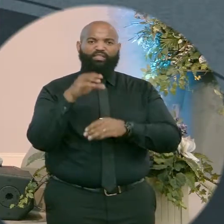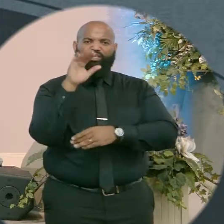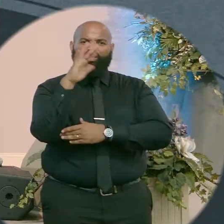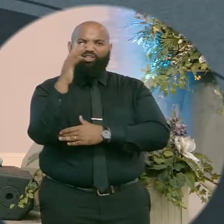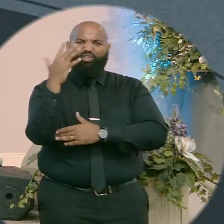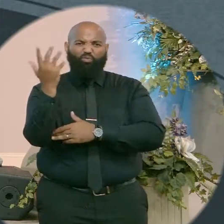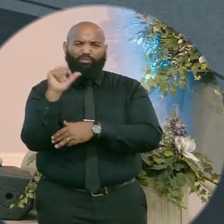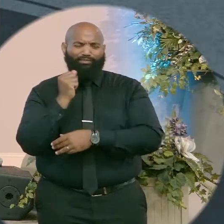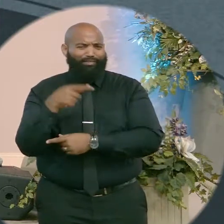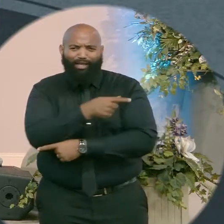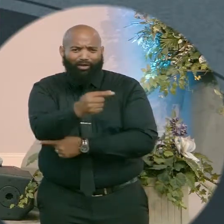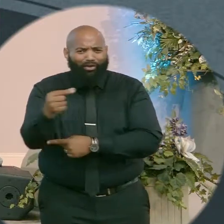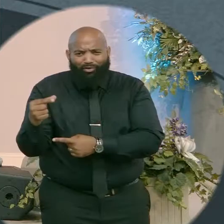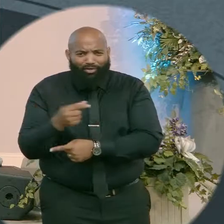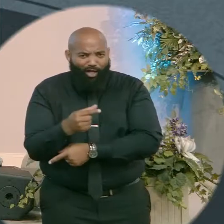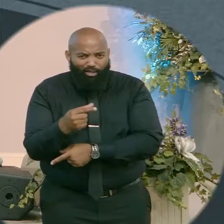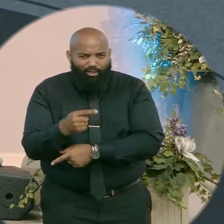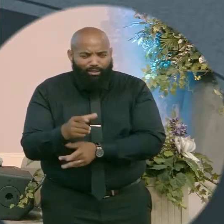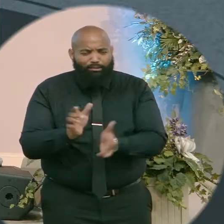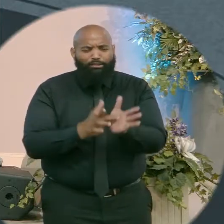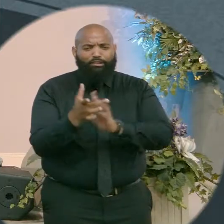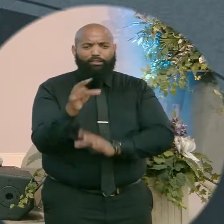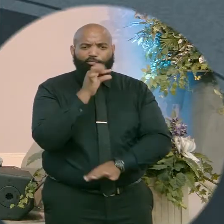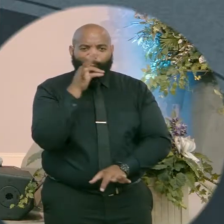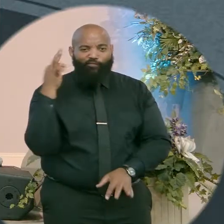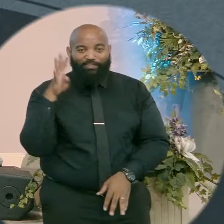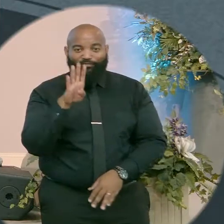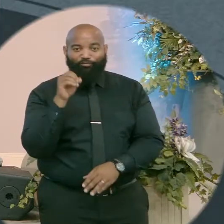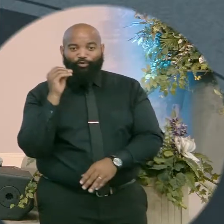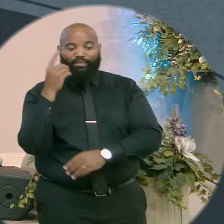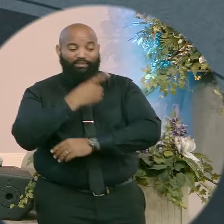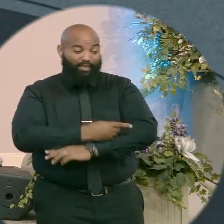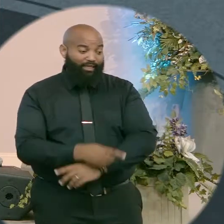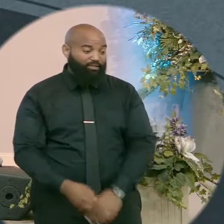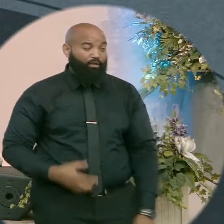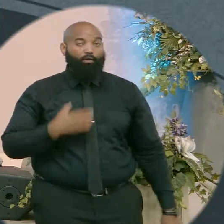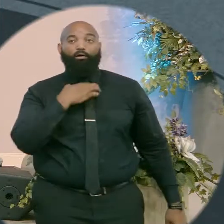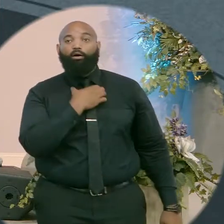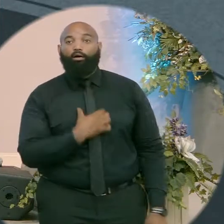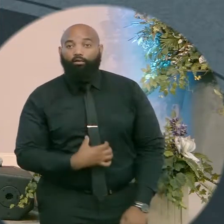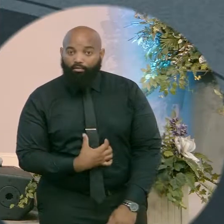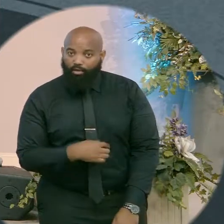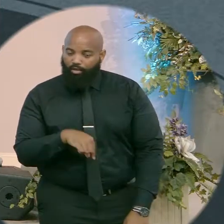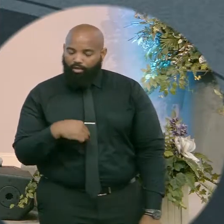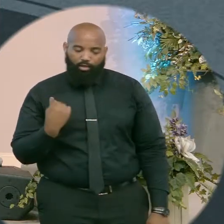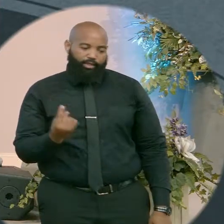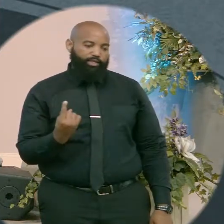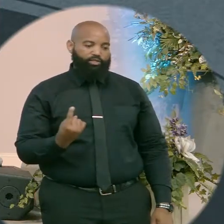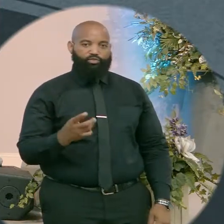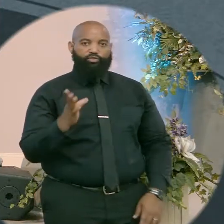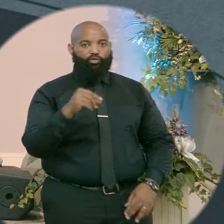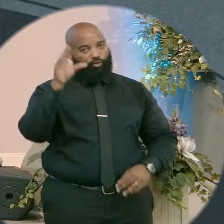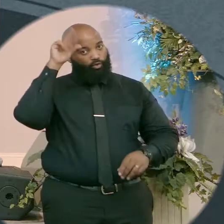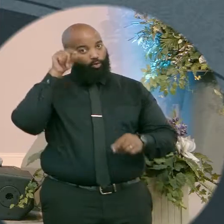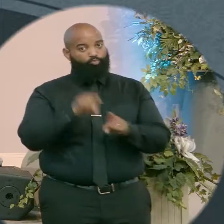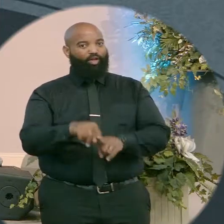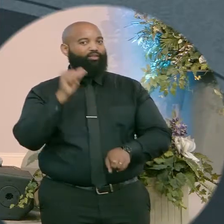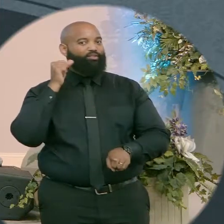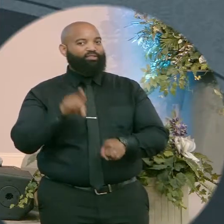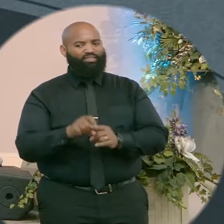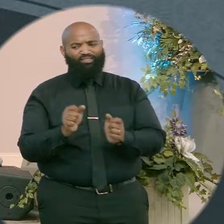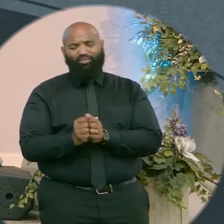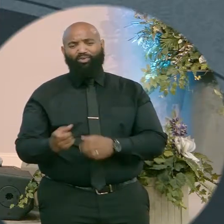He's been fasting for 40 days, so he's hungry. He's alone. He doesn't have his brothers and his sisters with him to encourage him. He's alone,